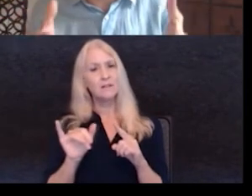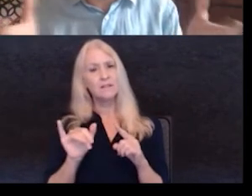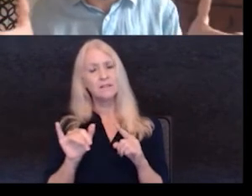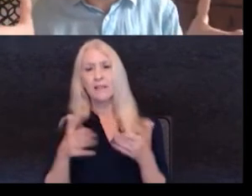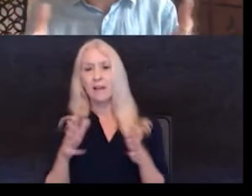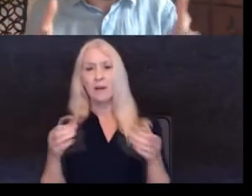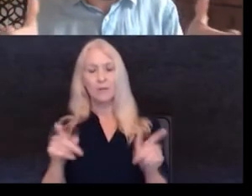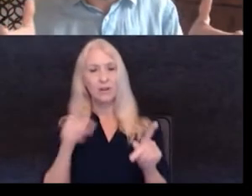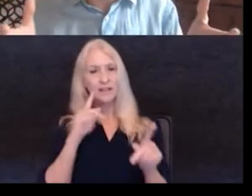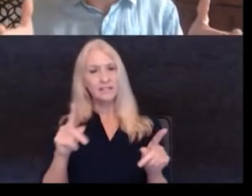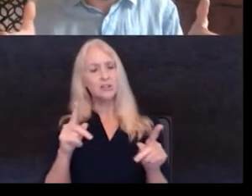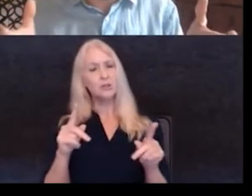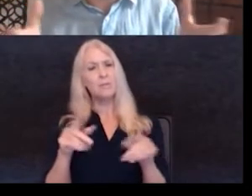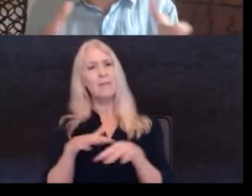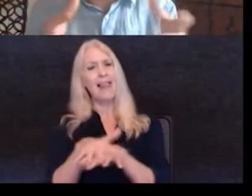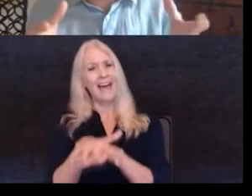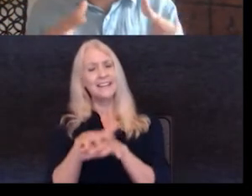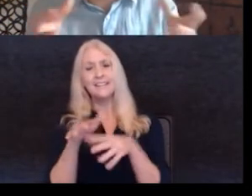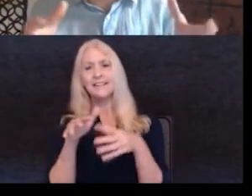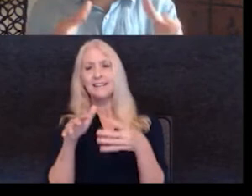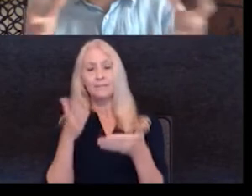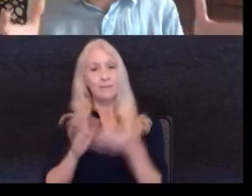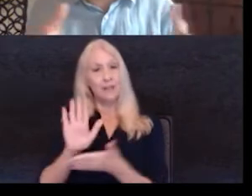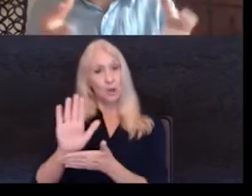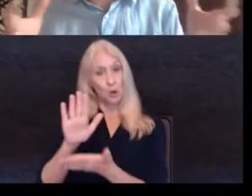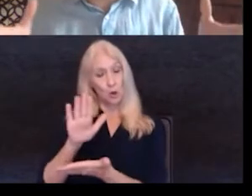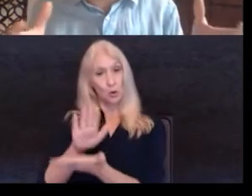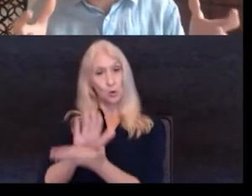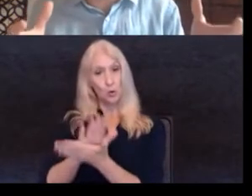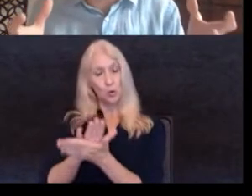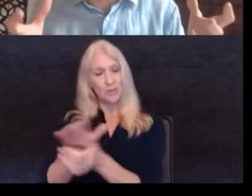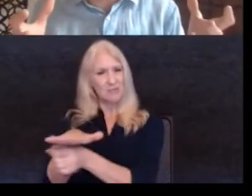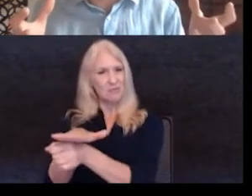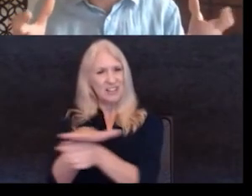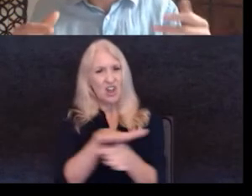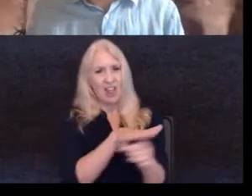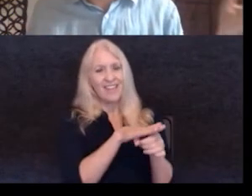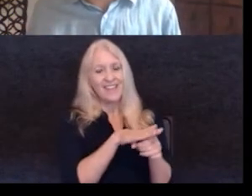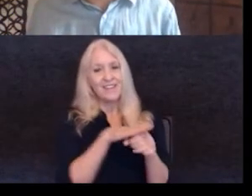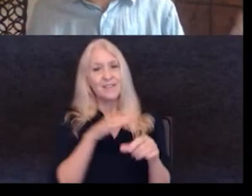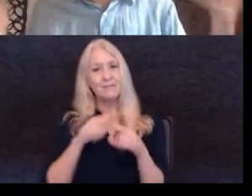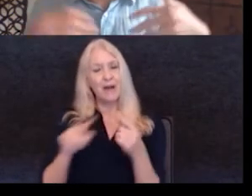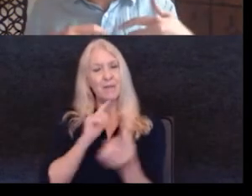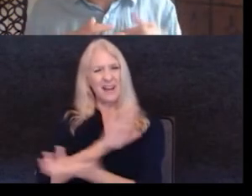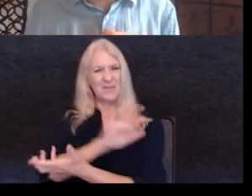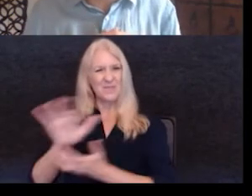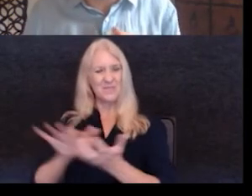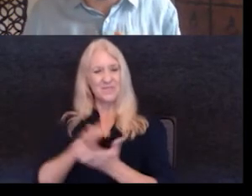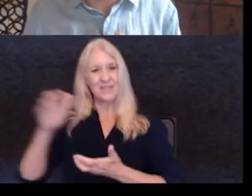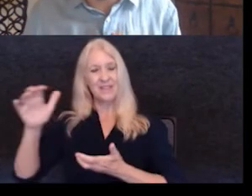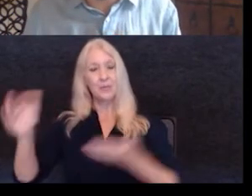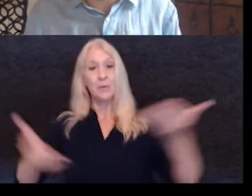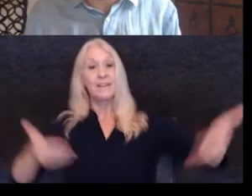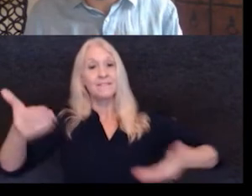uh, because maybe, um, you know, your, your school is, is almost regional or, or whatnot, but we kind of bring people,